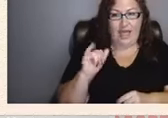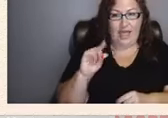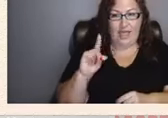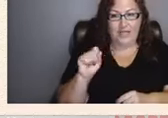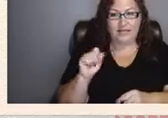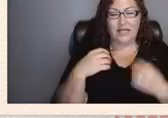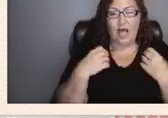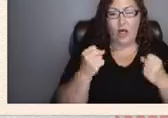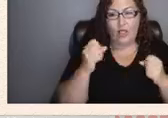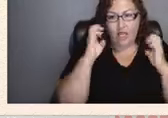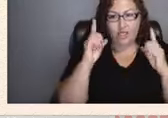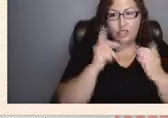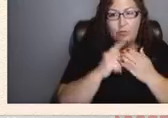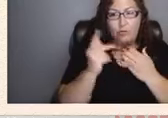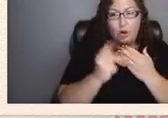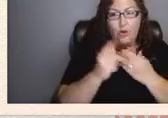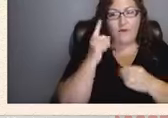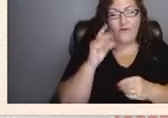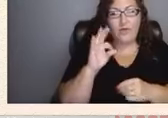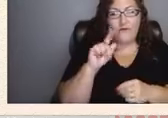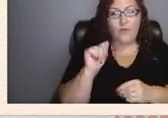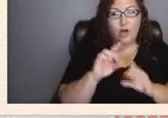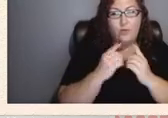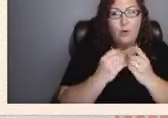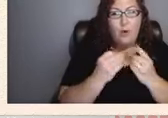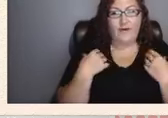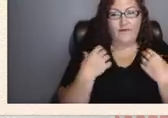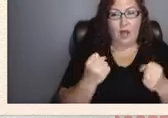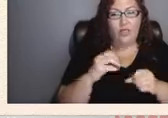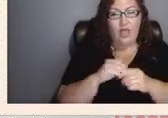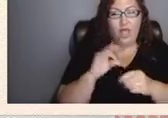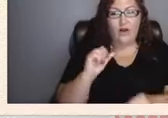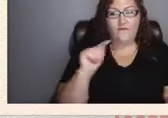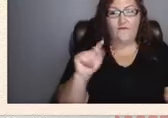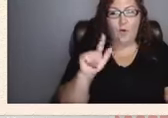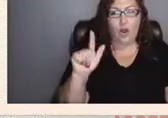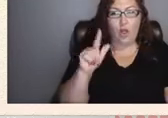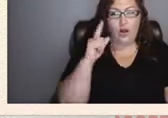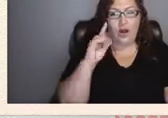for the Florida Department of Health in Fort Lauderdale for seven years